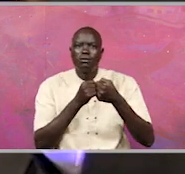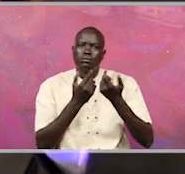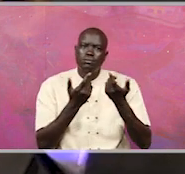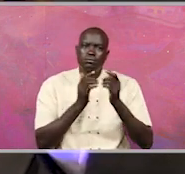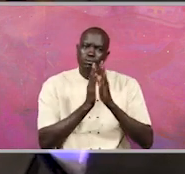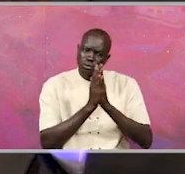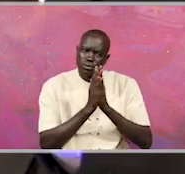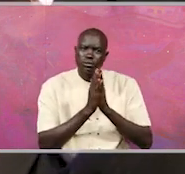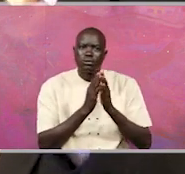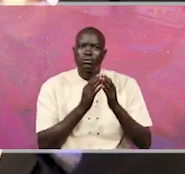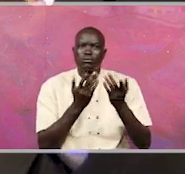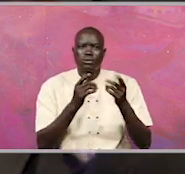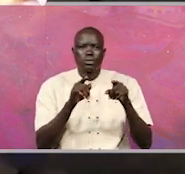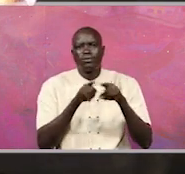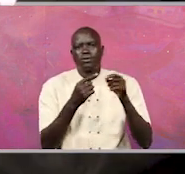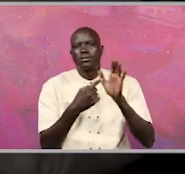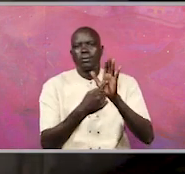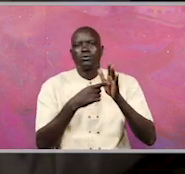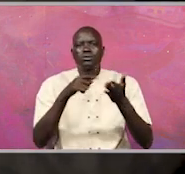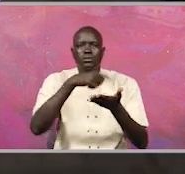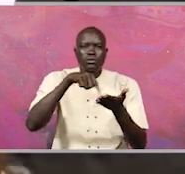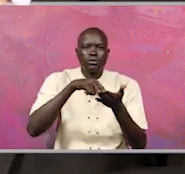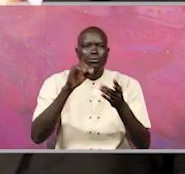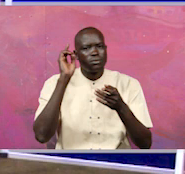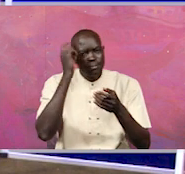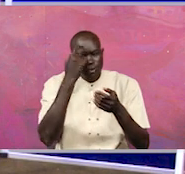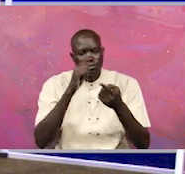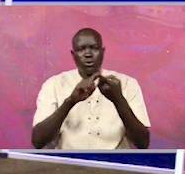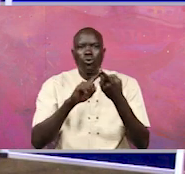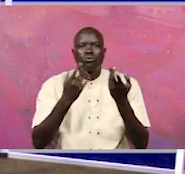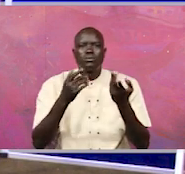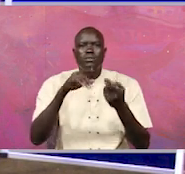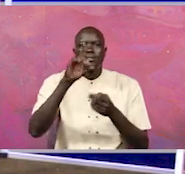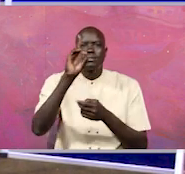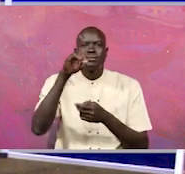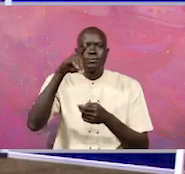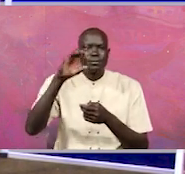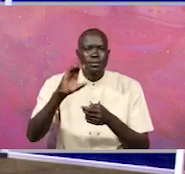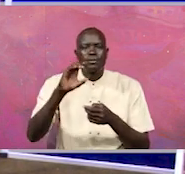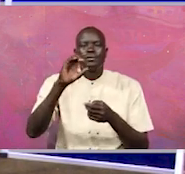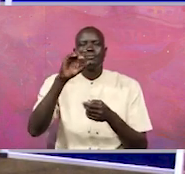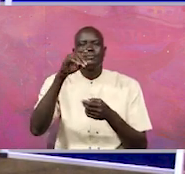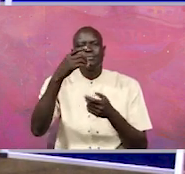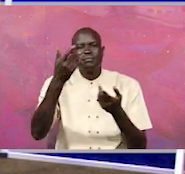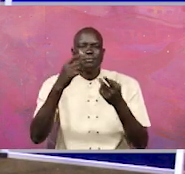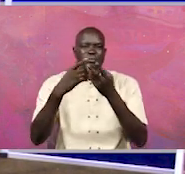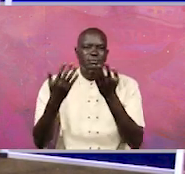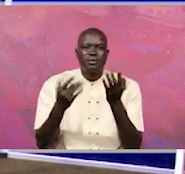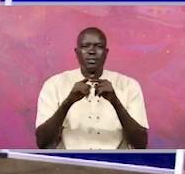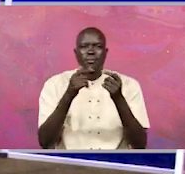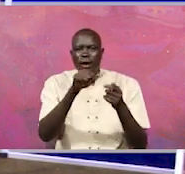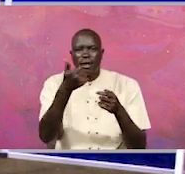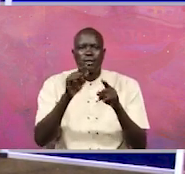You see, for example, Inspector of Government, or the Direct Public Prosecution, or I don't know, the Criminal